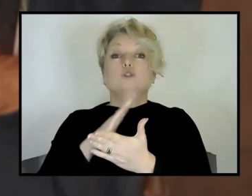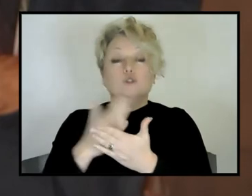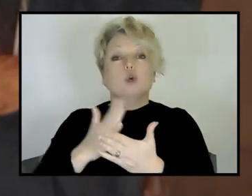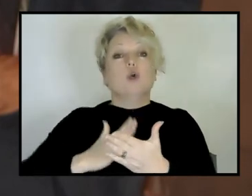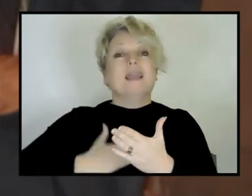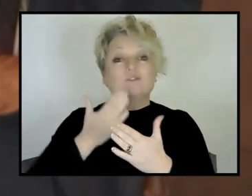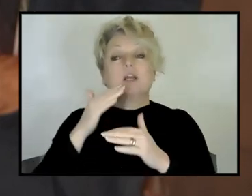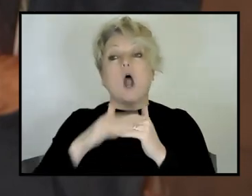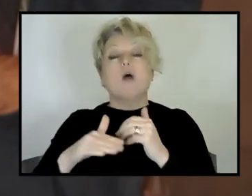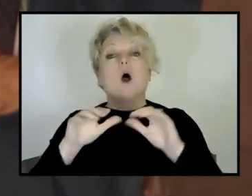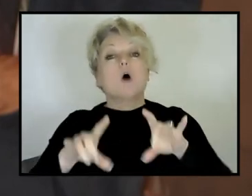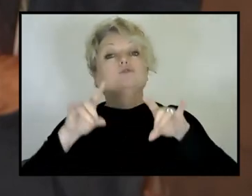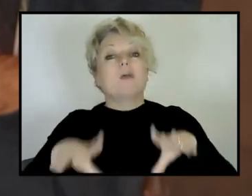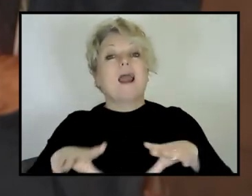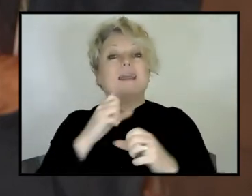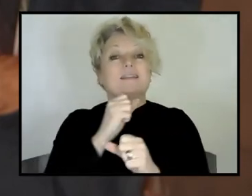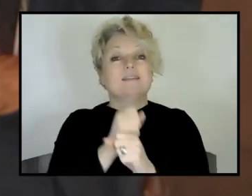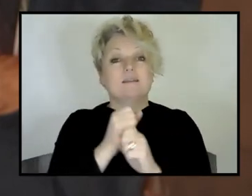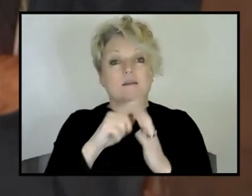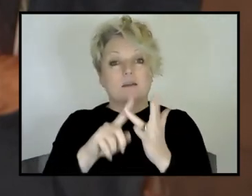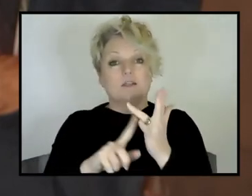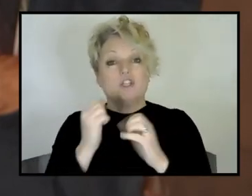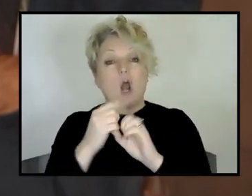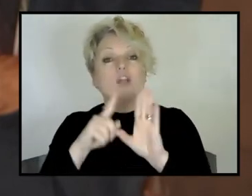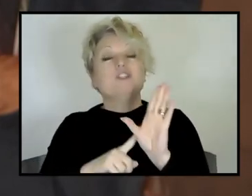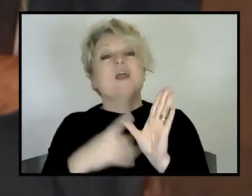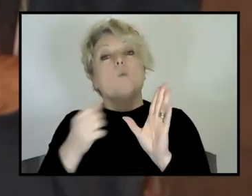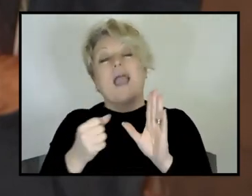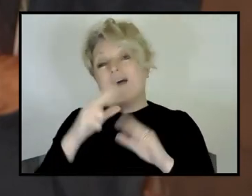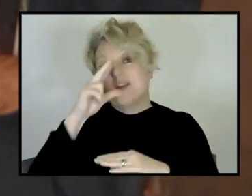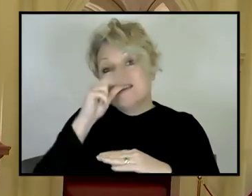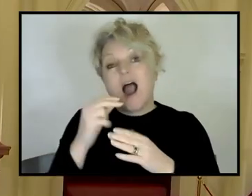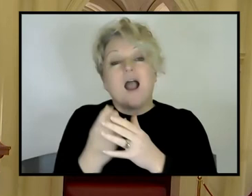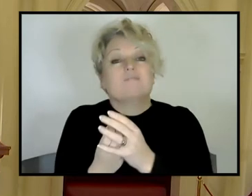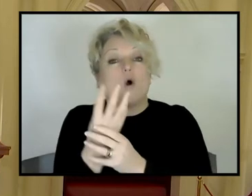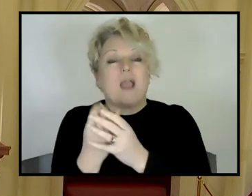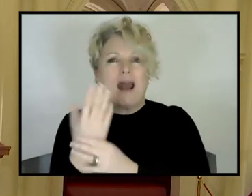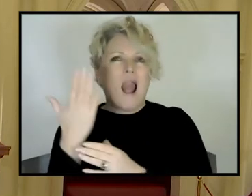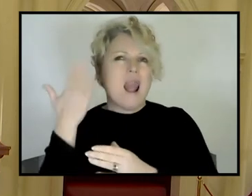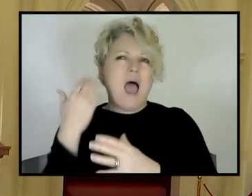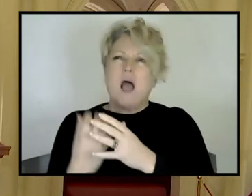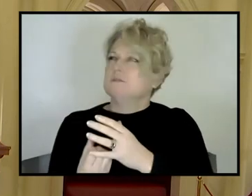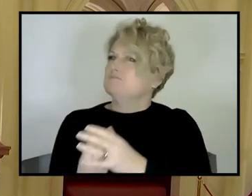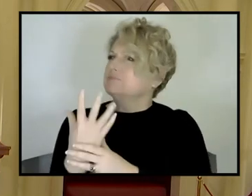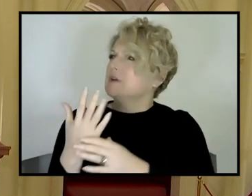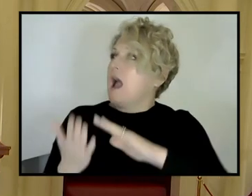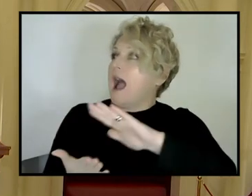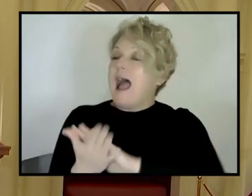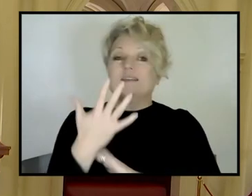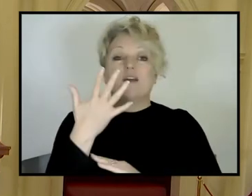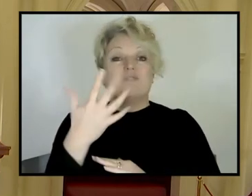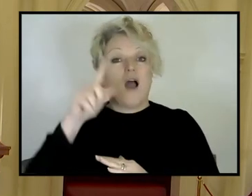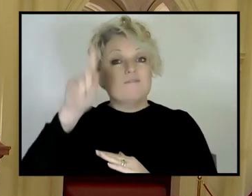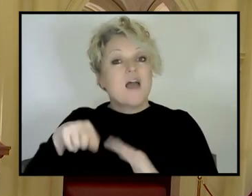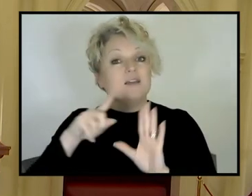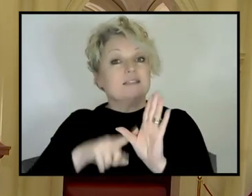Australian geology is this really young volcanic province that, that the last eruption, I think, was less than 5,000 years ago. And so